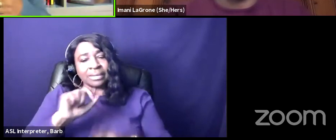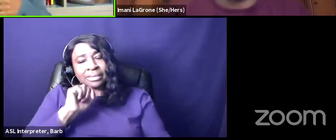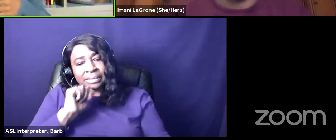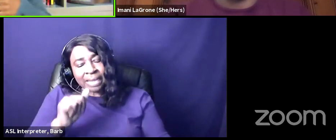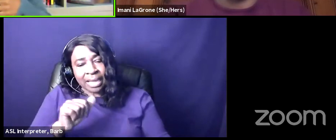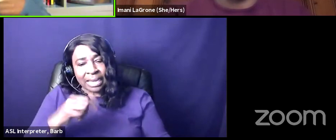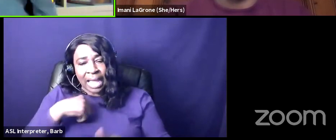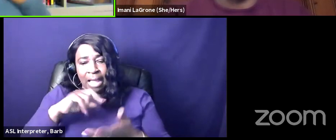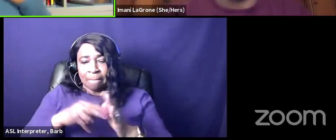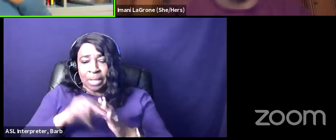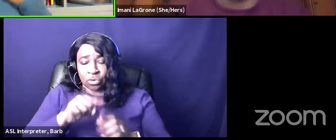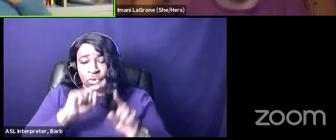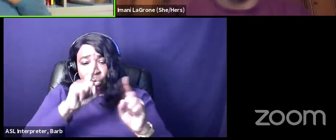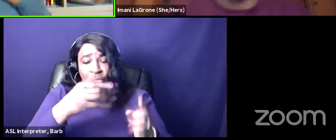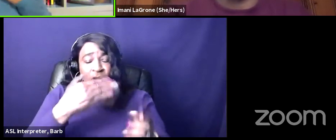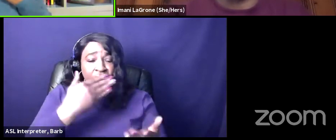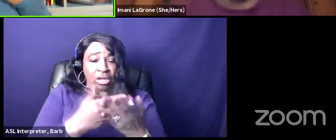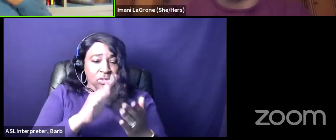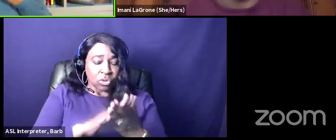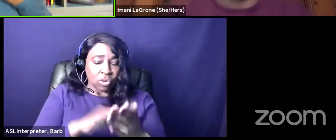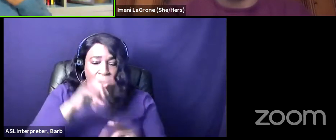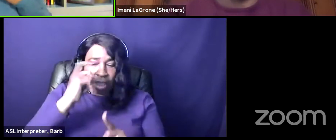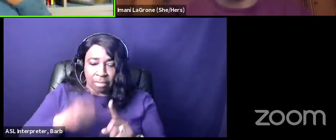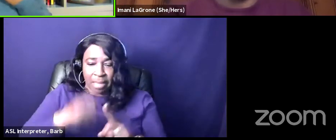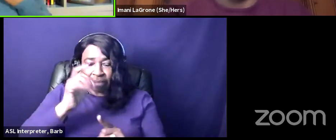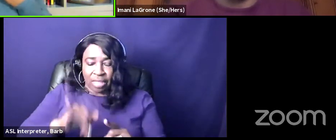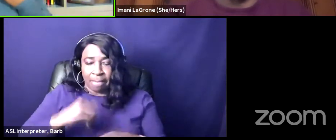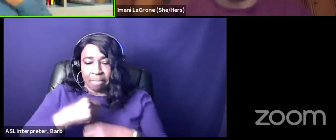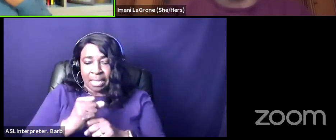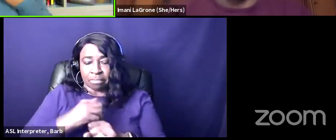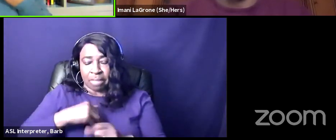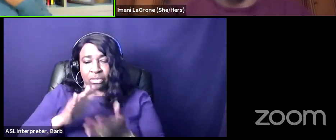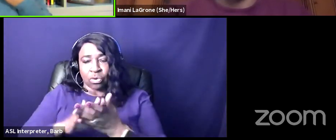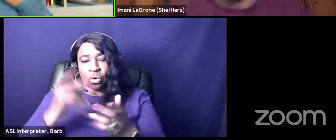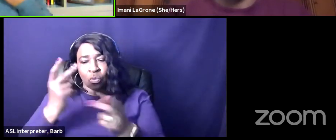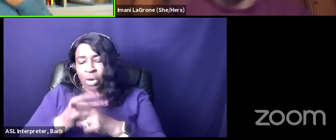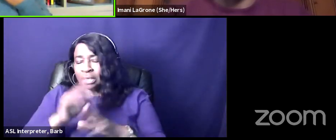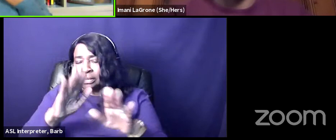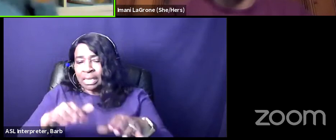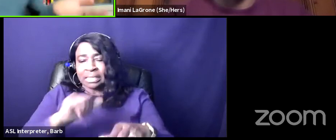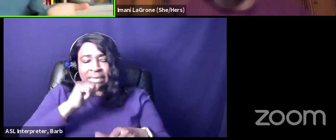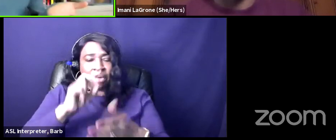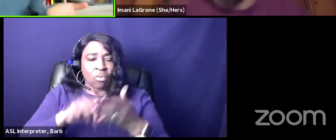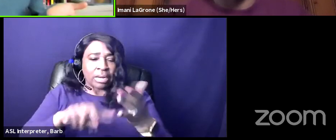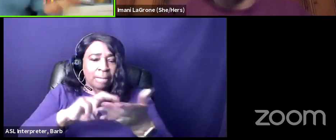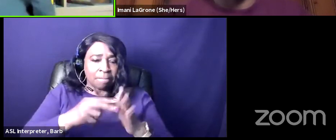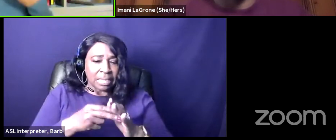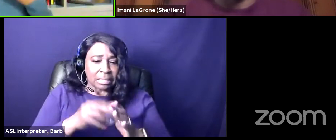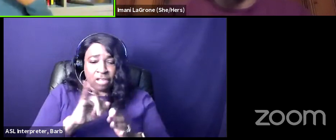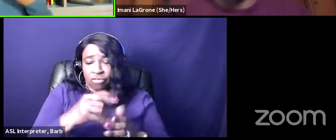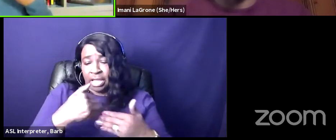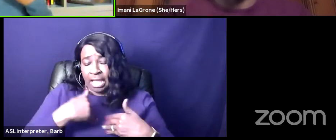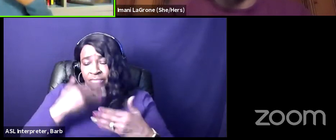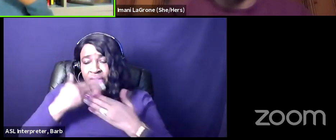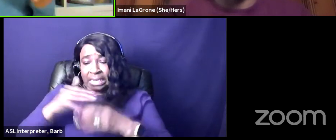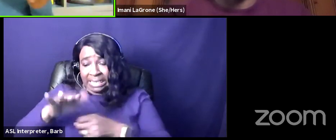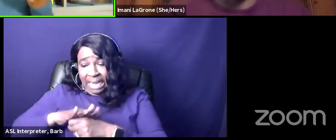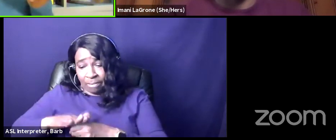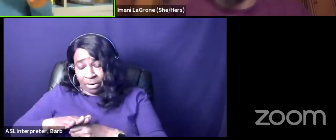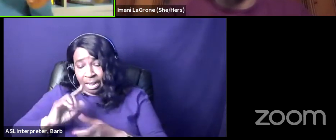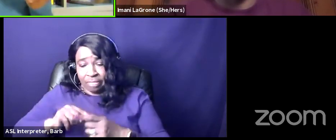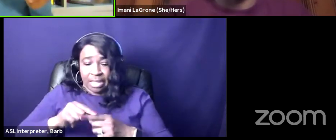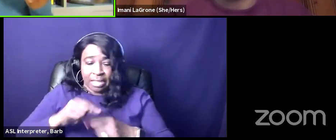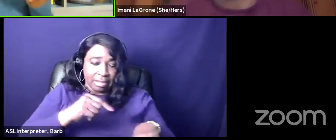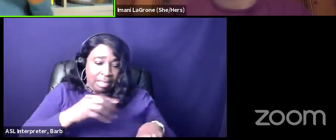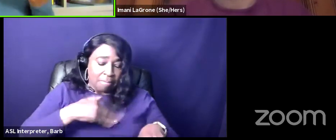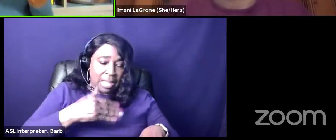mean if you get to go to a good school then that automatically makes my school worse no that's not what it means it's like well if you have a good neighborhood then my neighborhood must